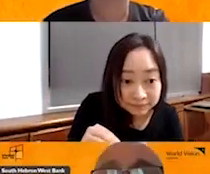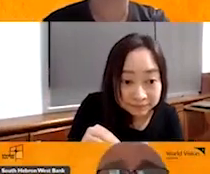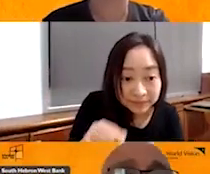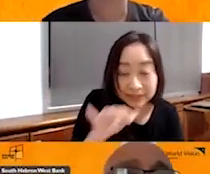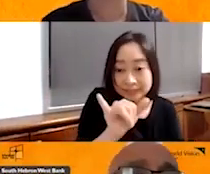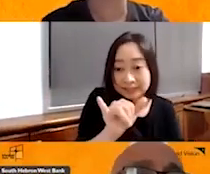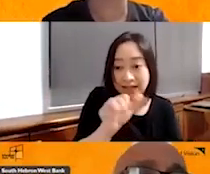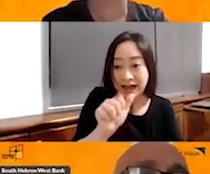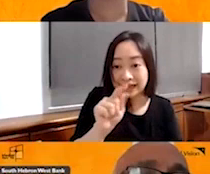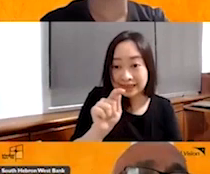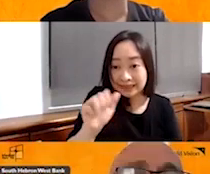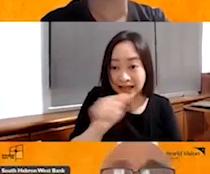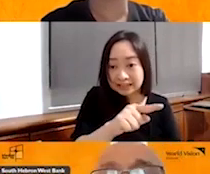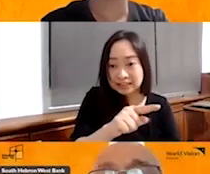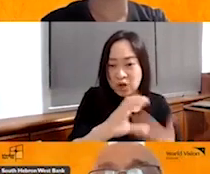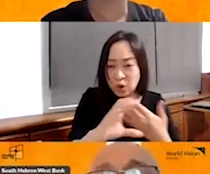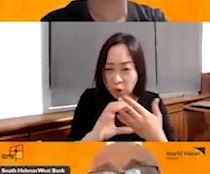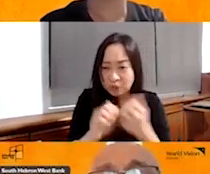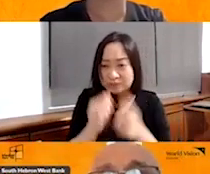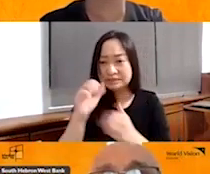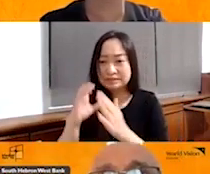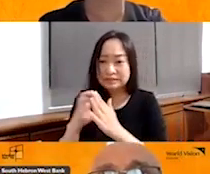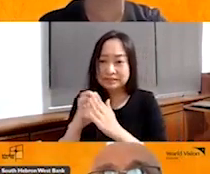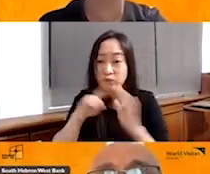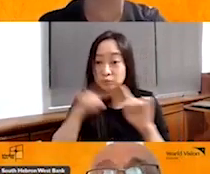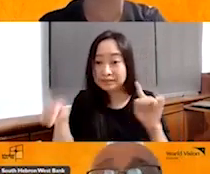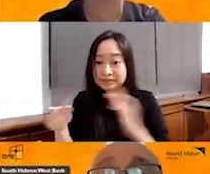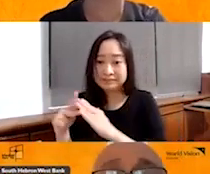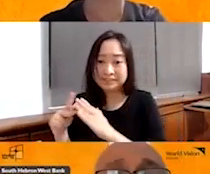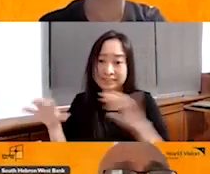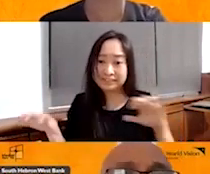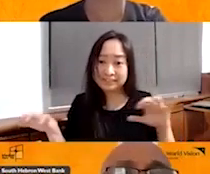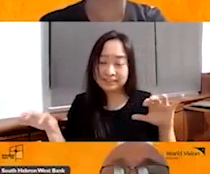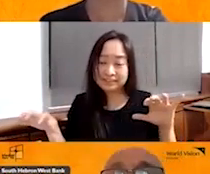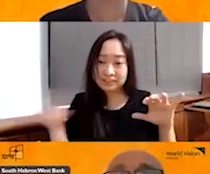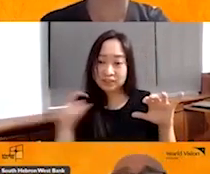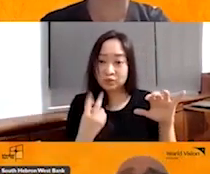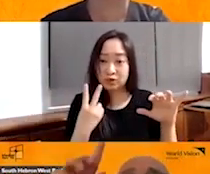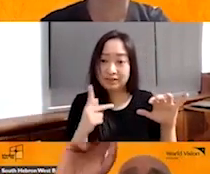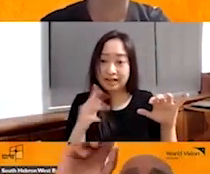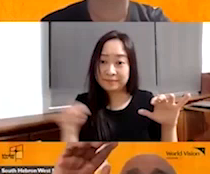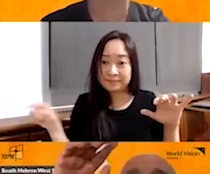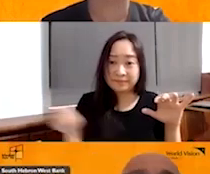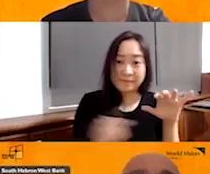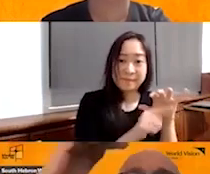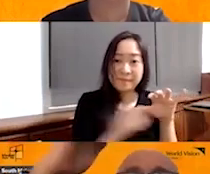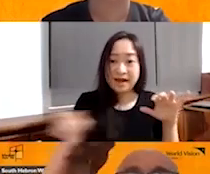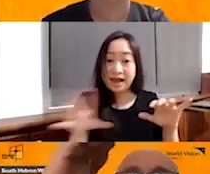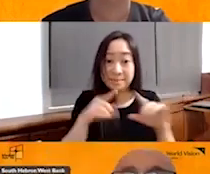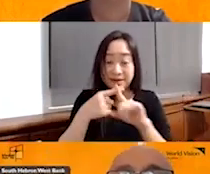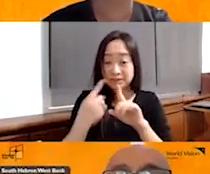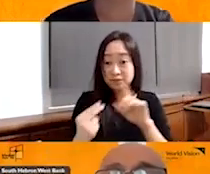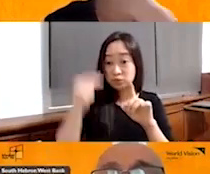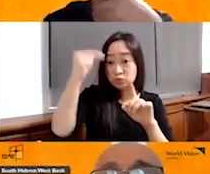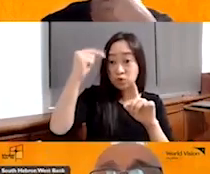the closest city that they can go. Also in the north, there is